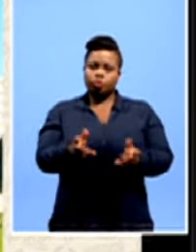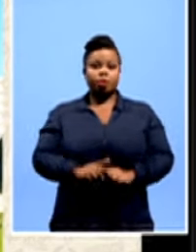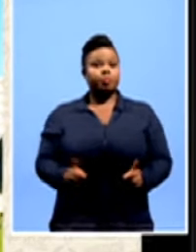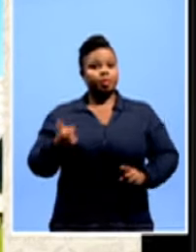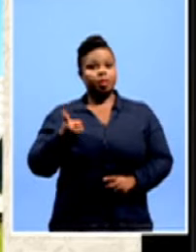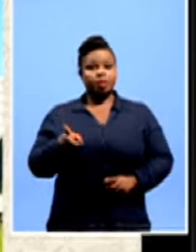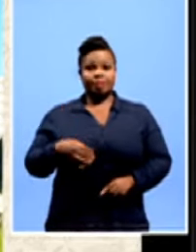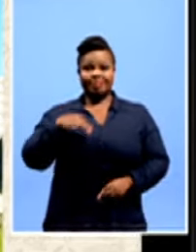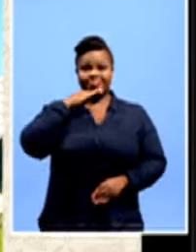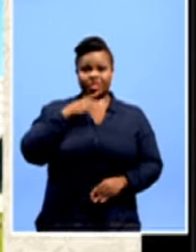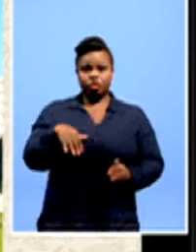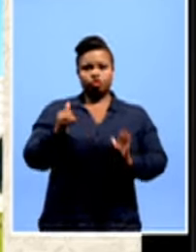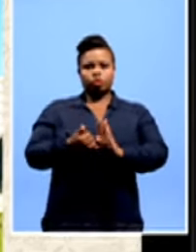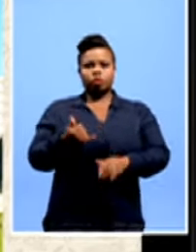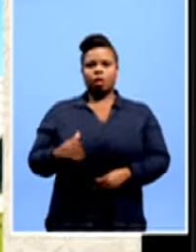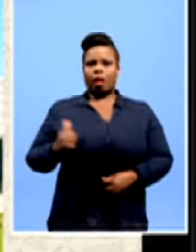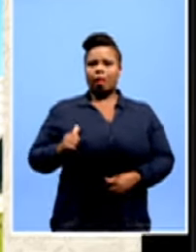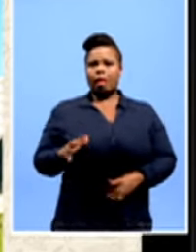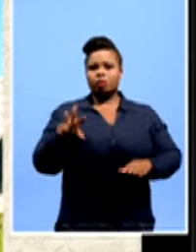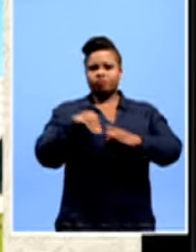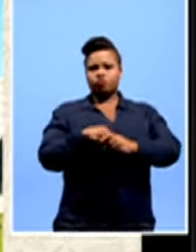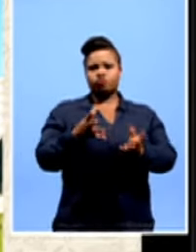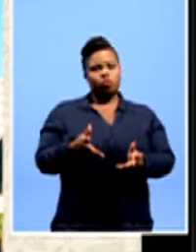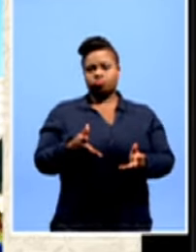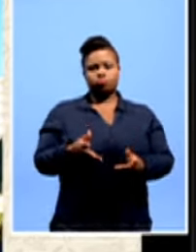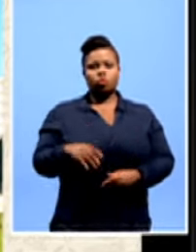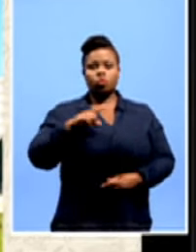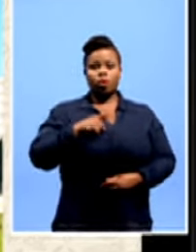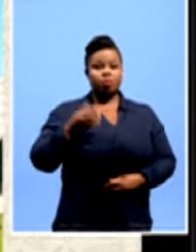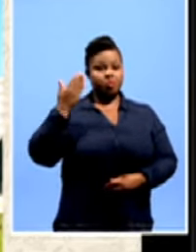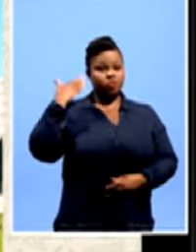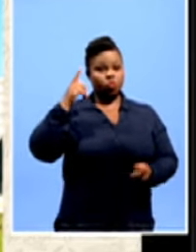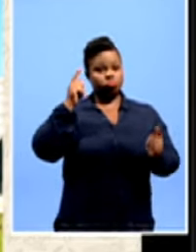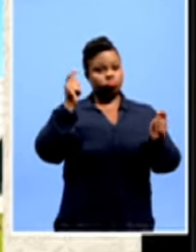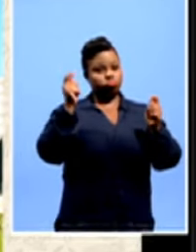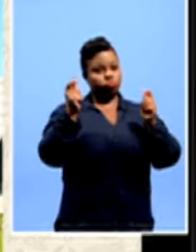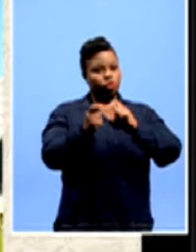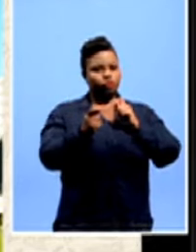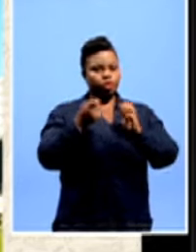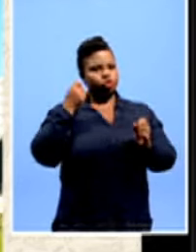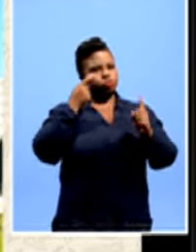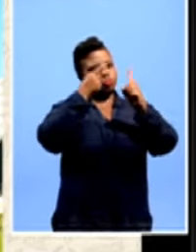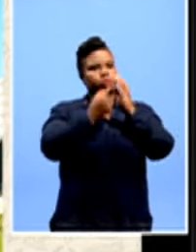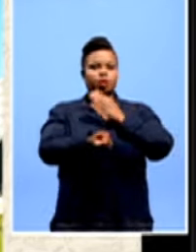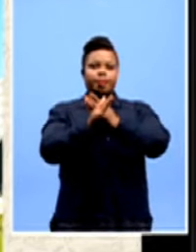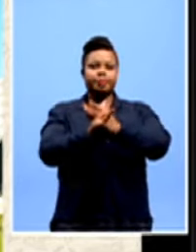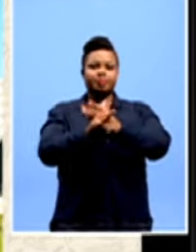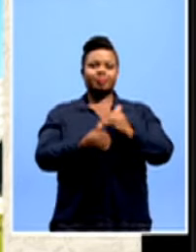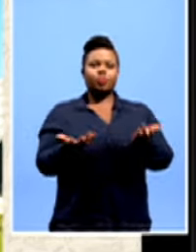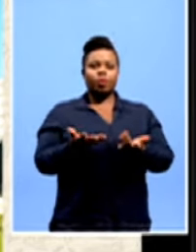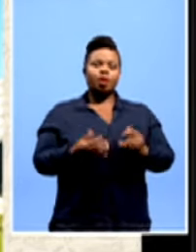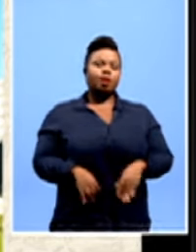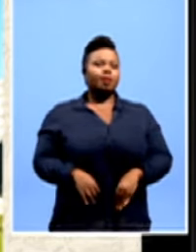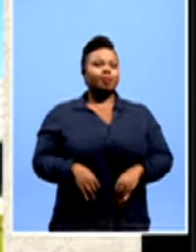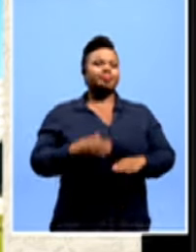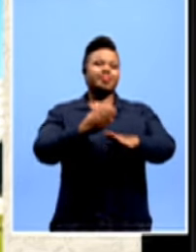But it isn't just by sheer luck that they got here. They have had transformation targets in the lower levels of